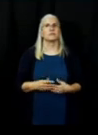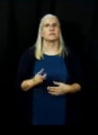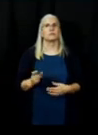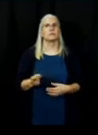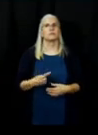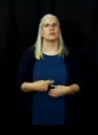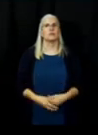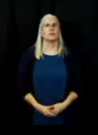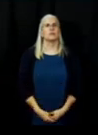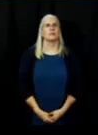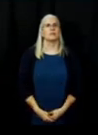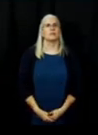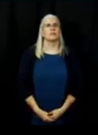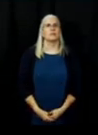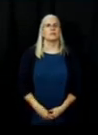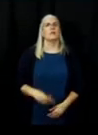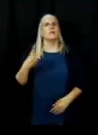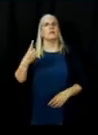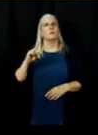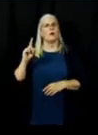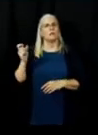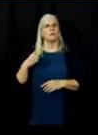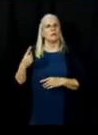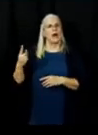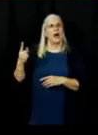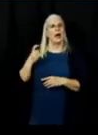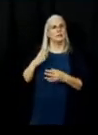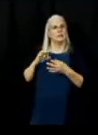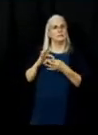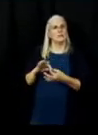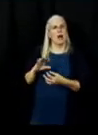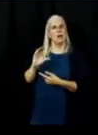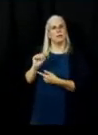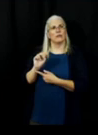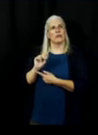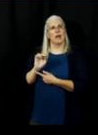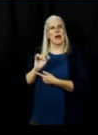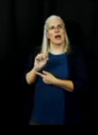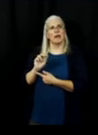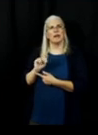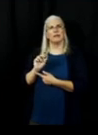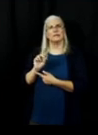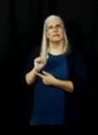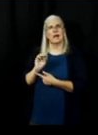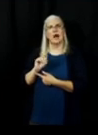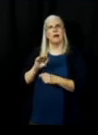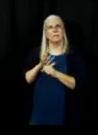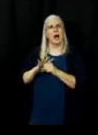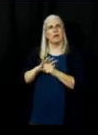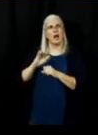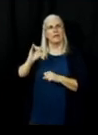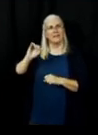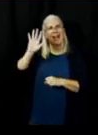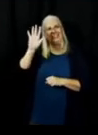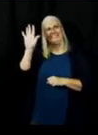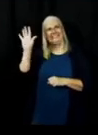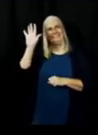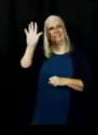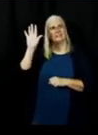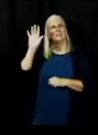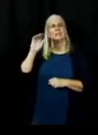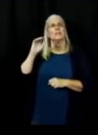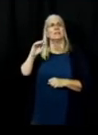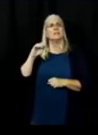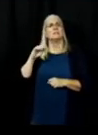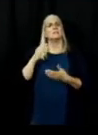One question is the Canyon Dam area threatened so Canyon Dam is right in this general area so things are looking really